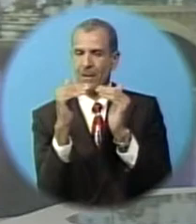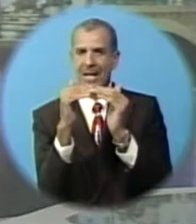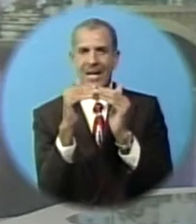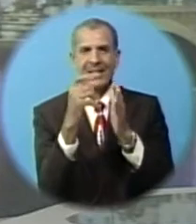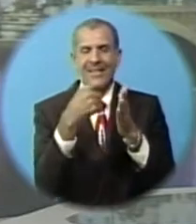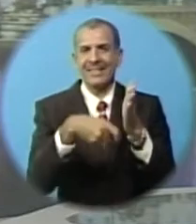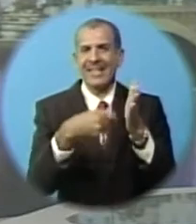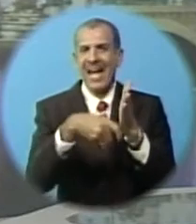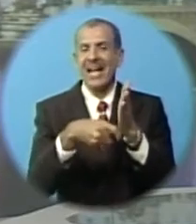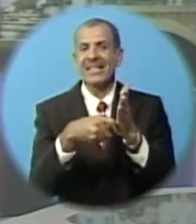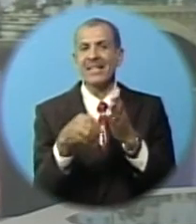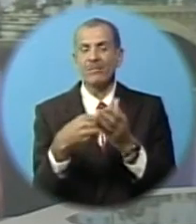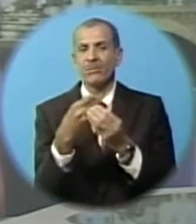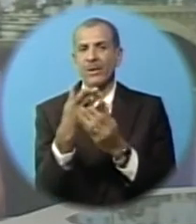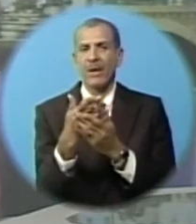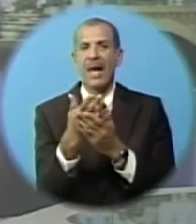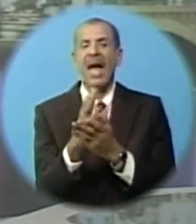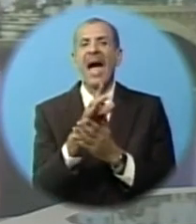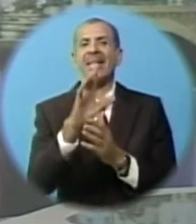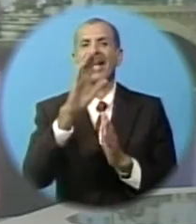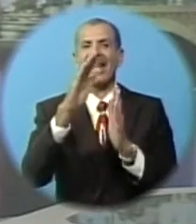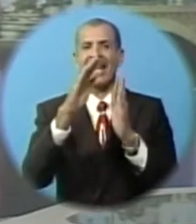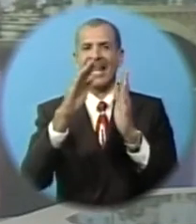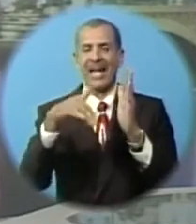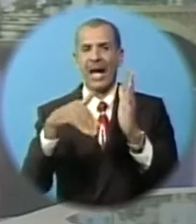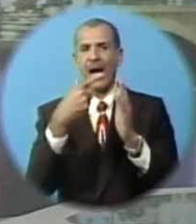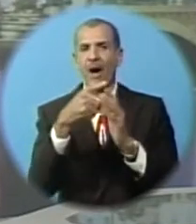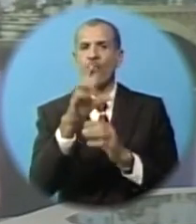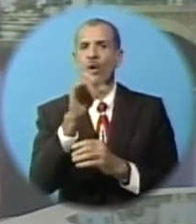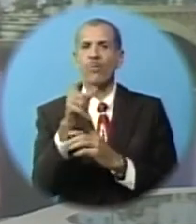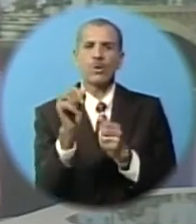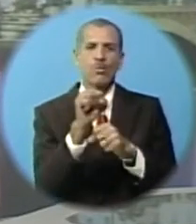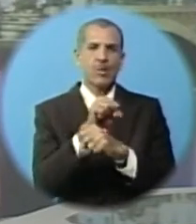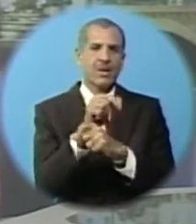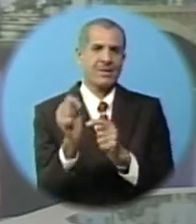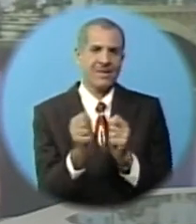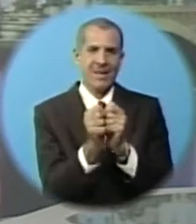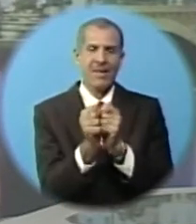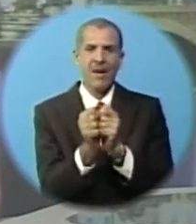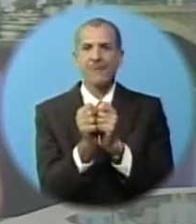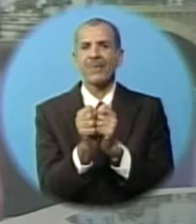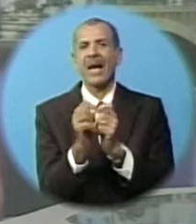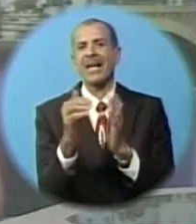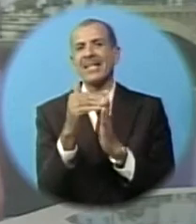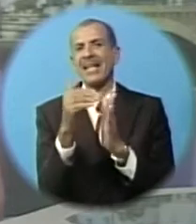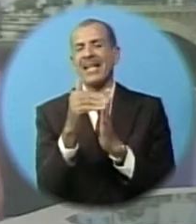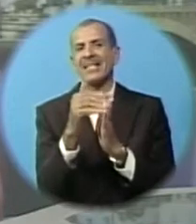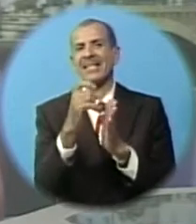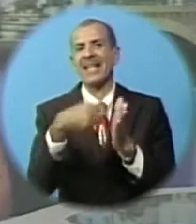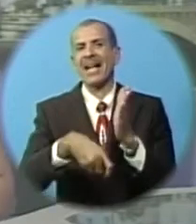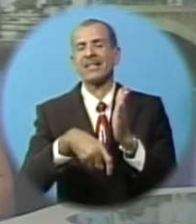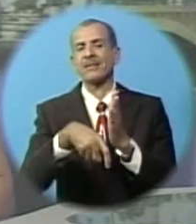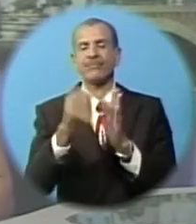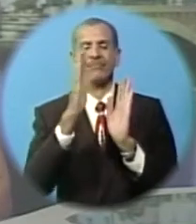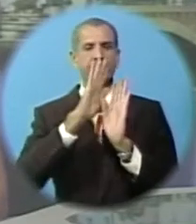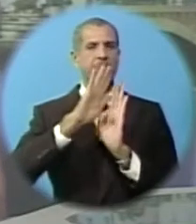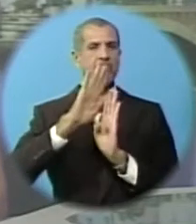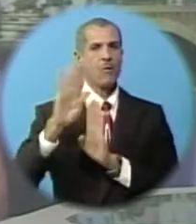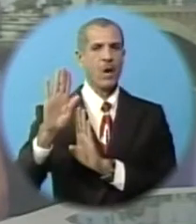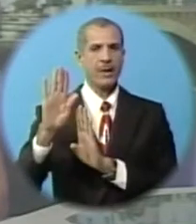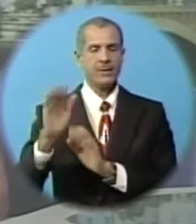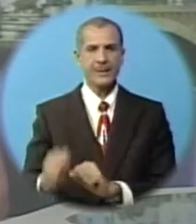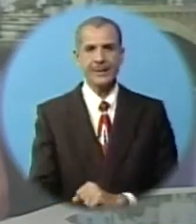tax incentives, and a lack of cooperation with international processes against tax avoidance.